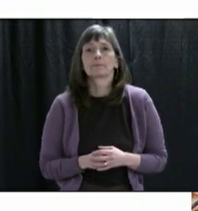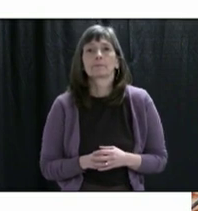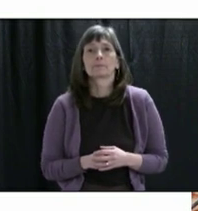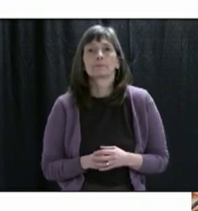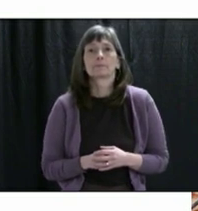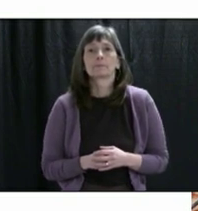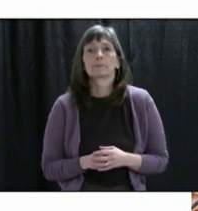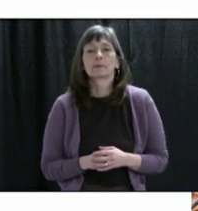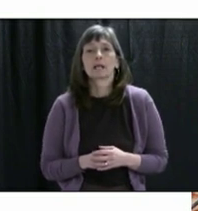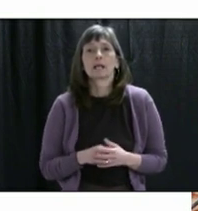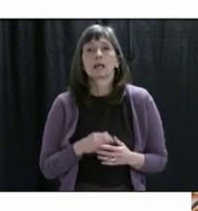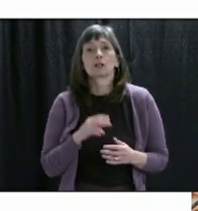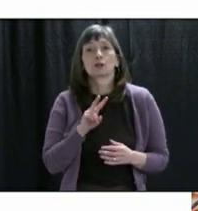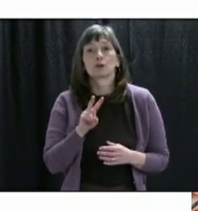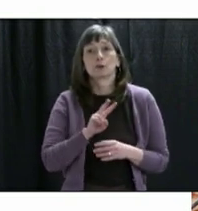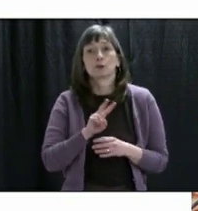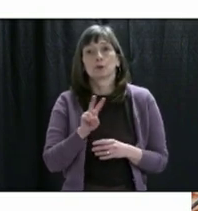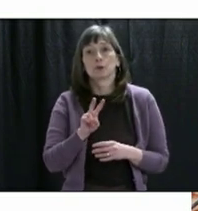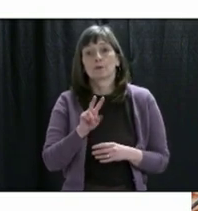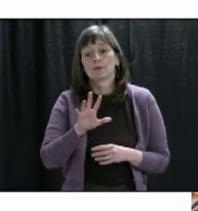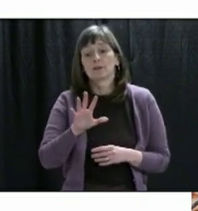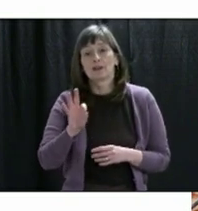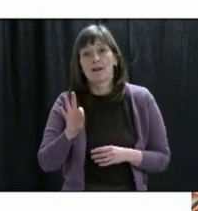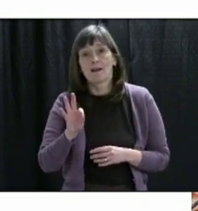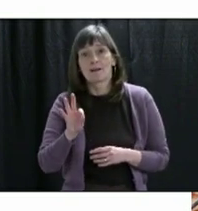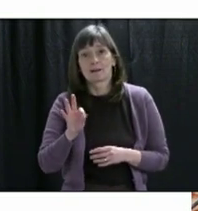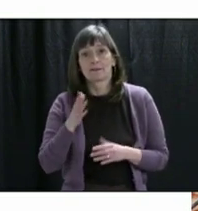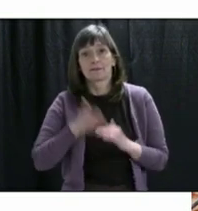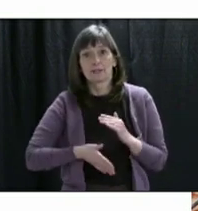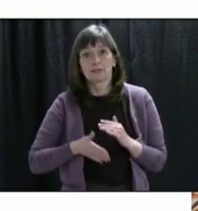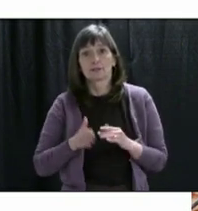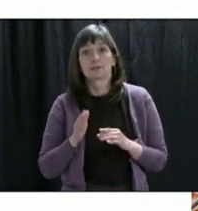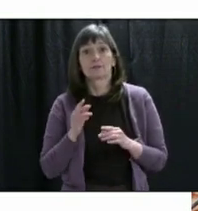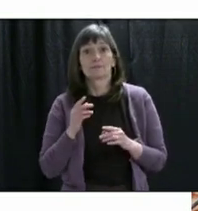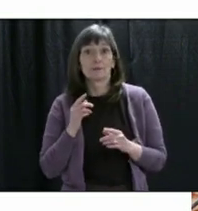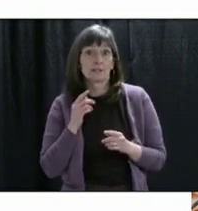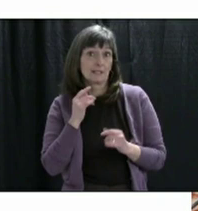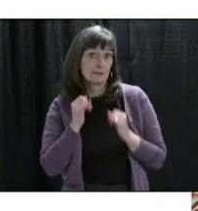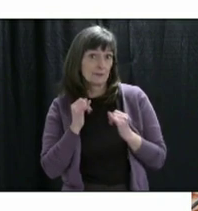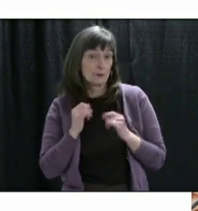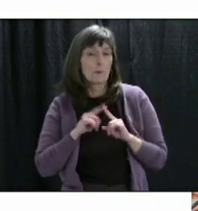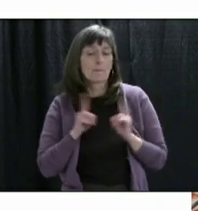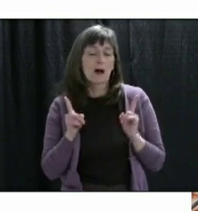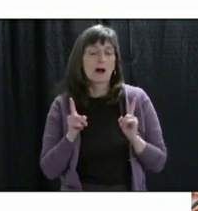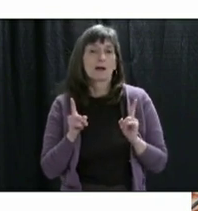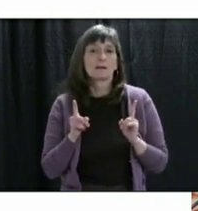ask viewers to stay tuned to watch the video that has been prepared by the Newfoundland and Labrador English School District.